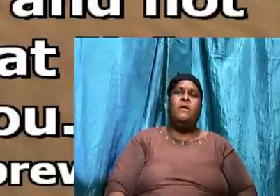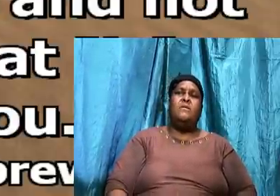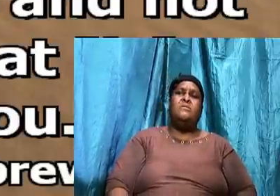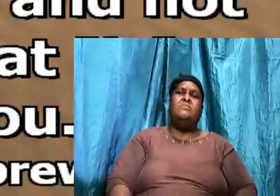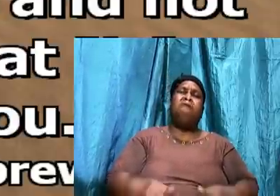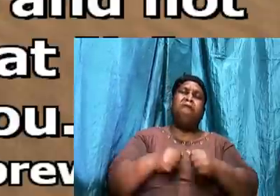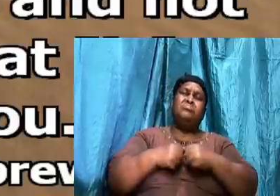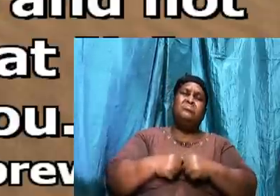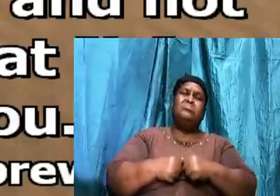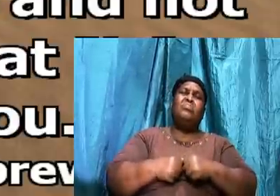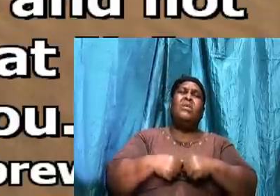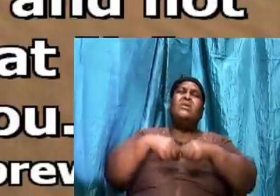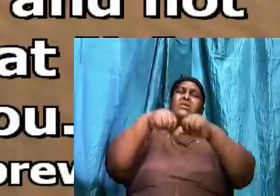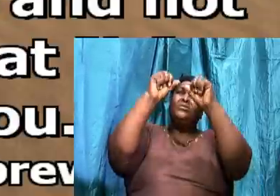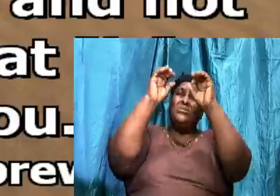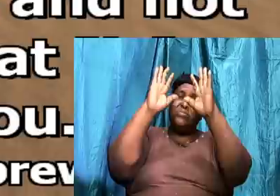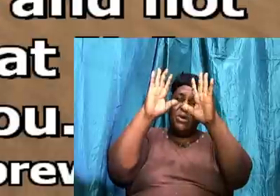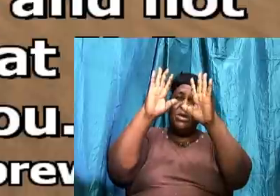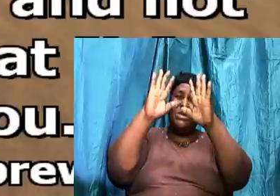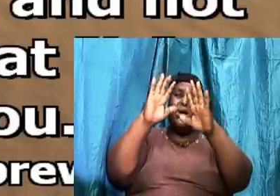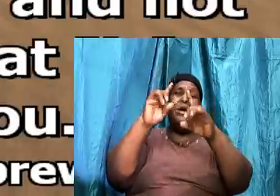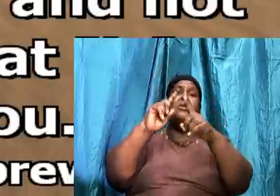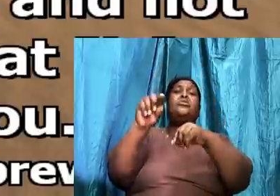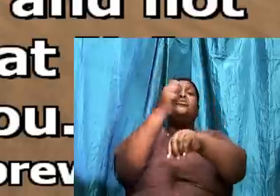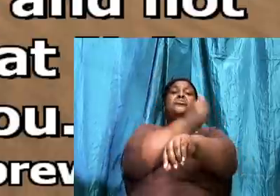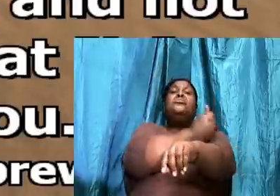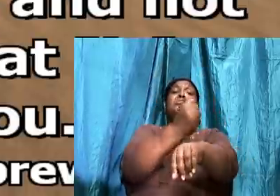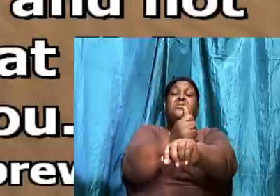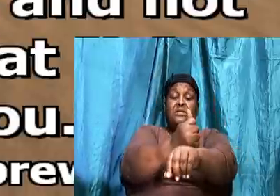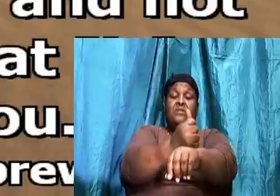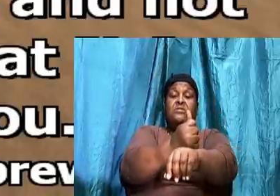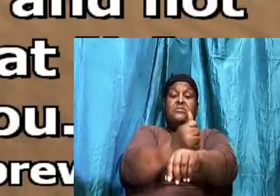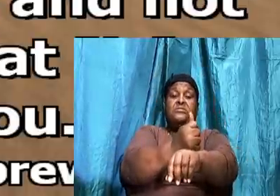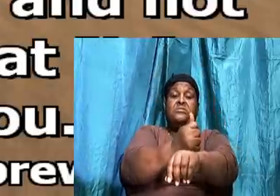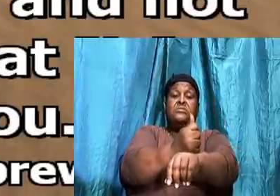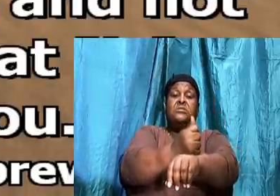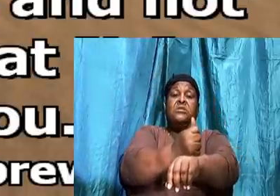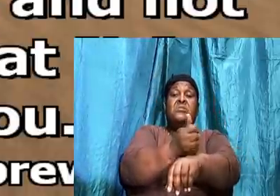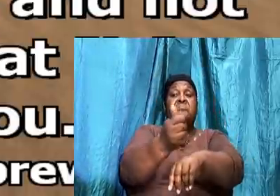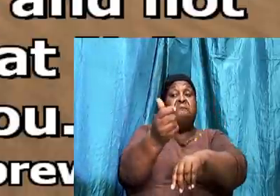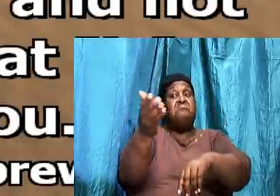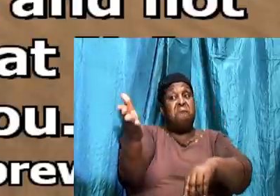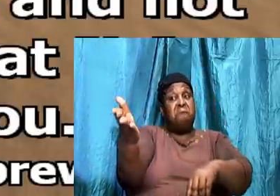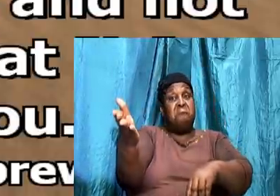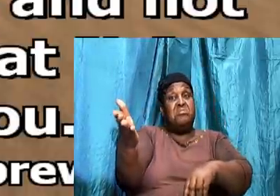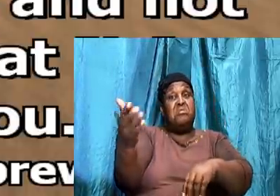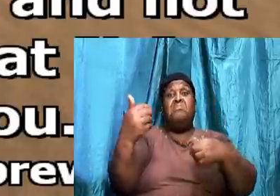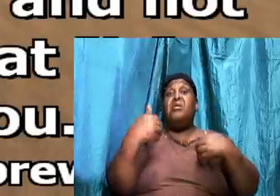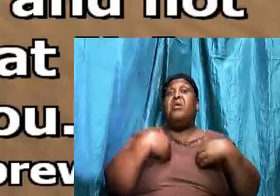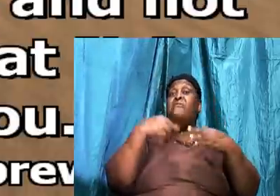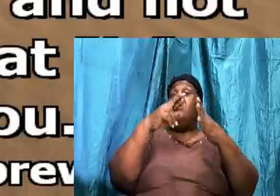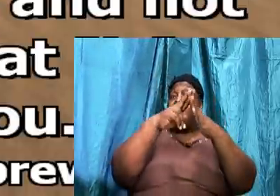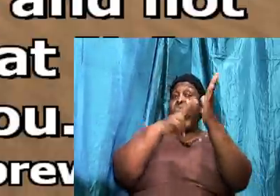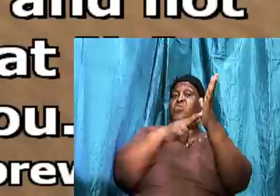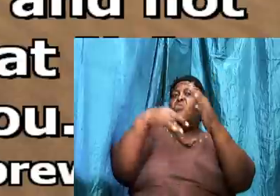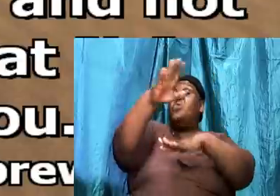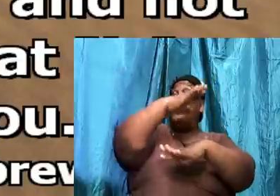authority. That word. Obey there. Means. Submit to authority. Them that have the rule. Over you.